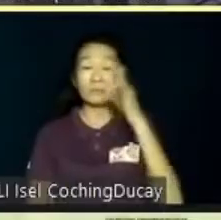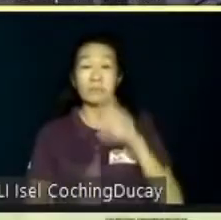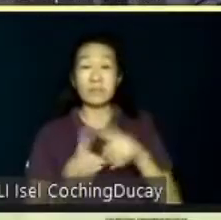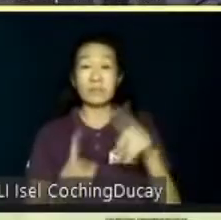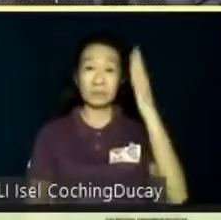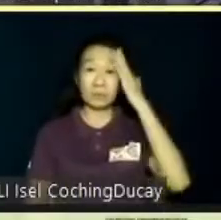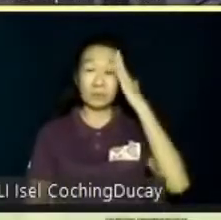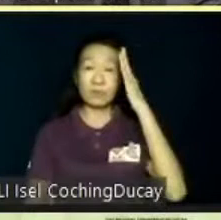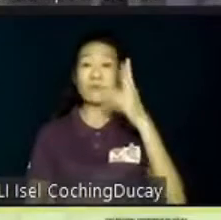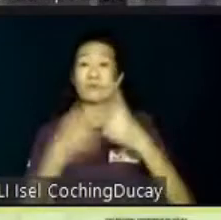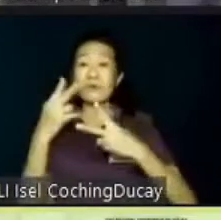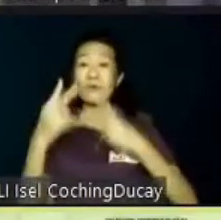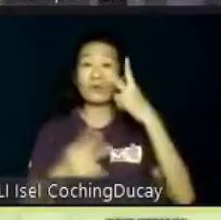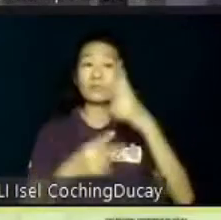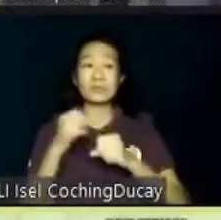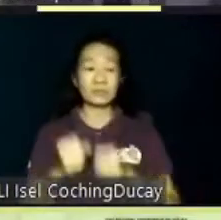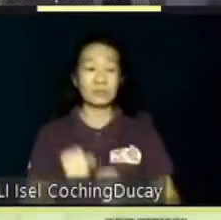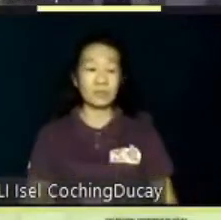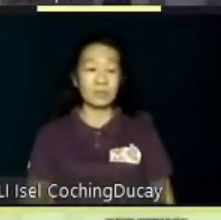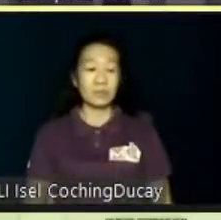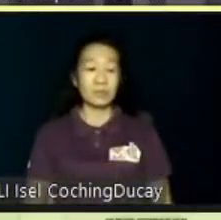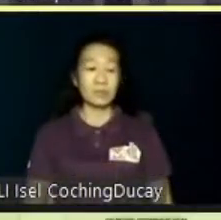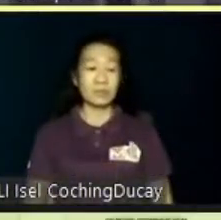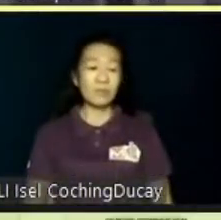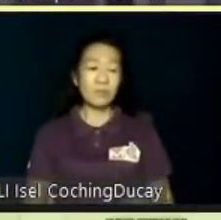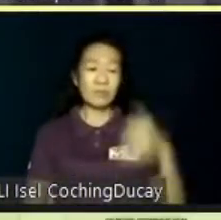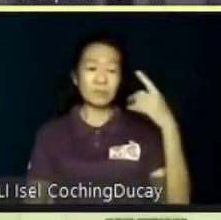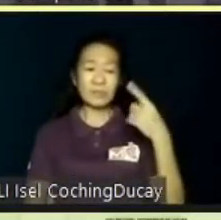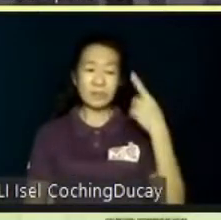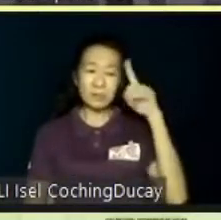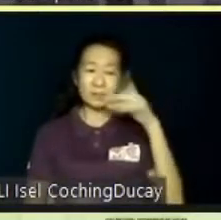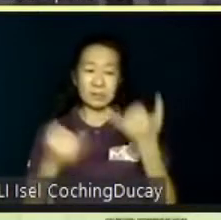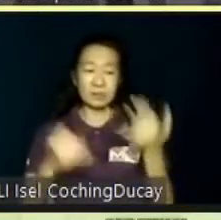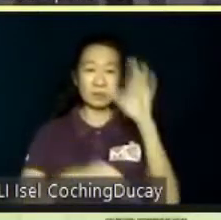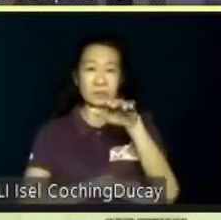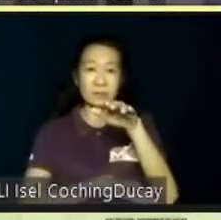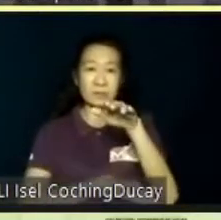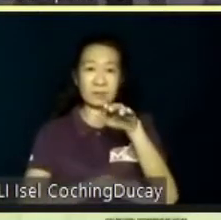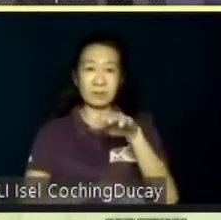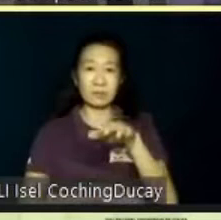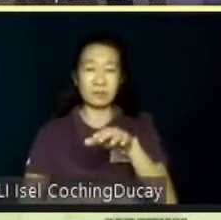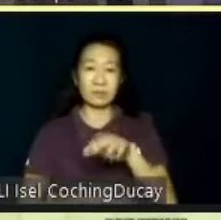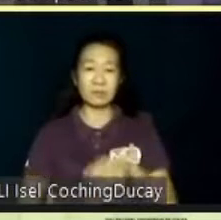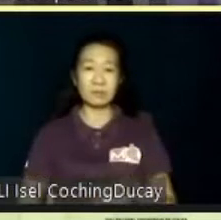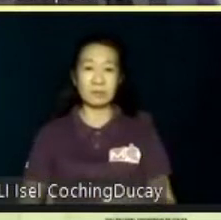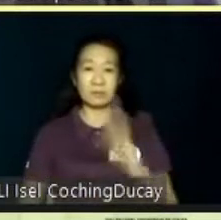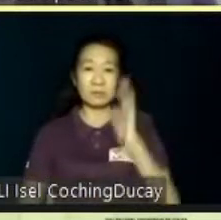for this afternoon, I shall be